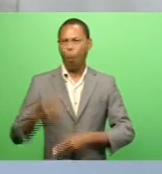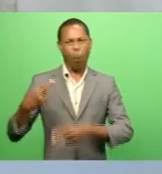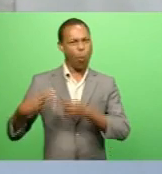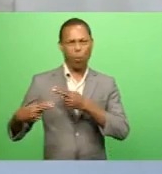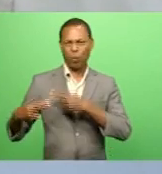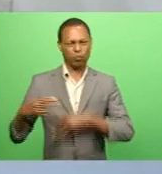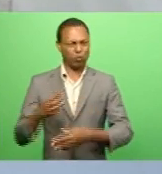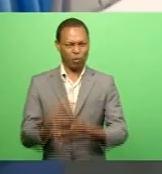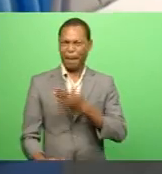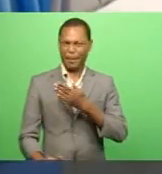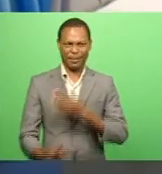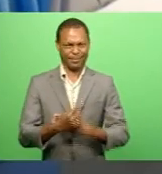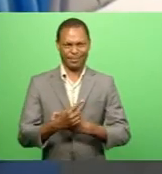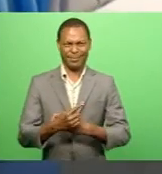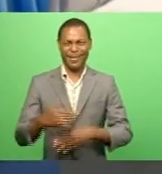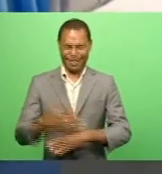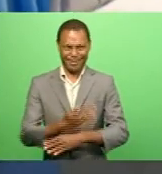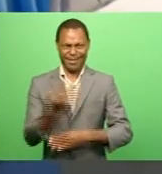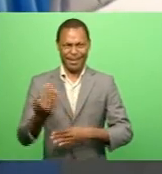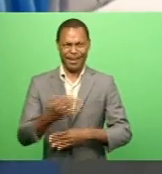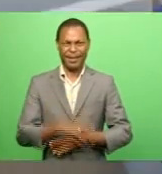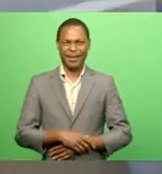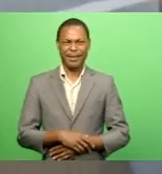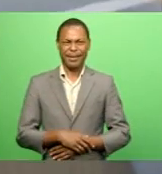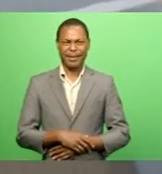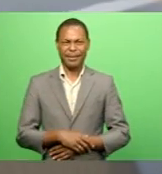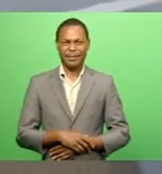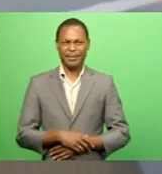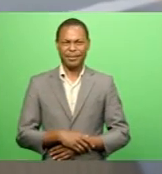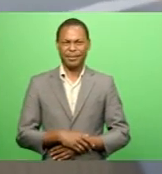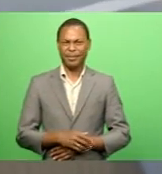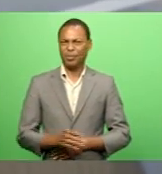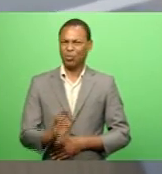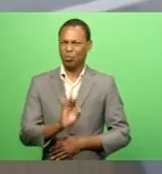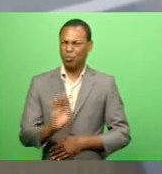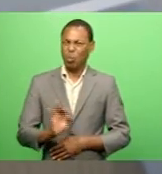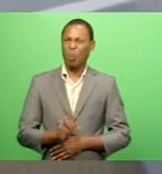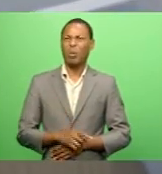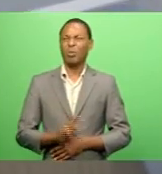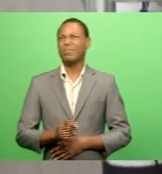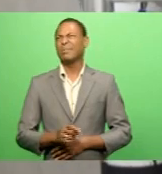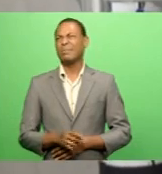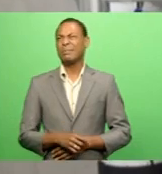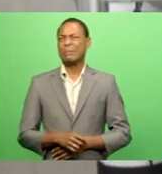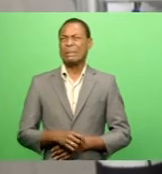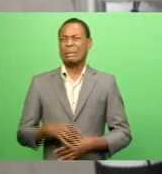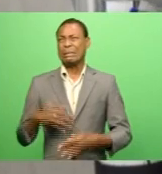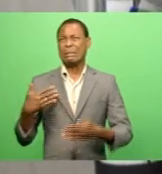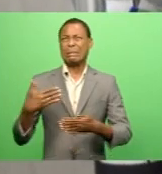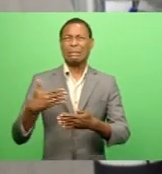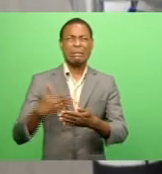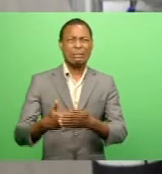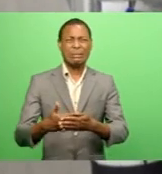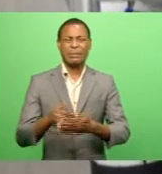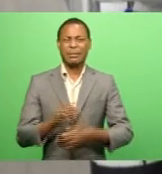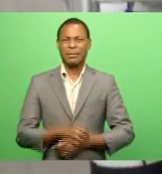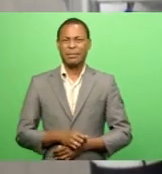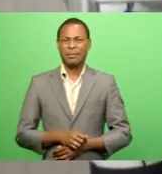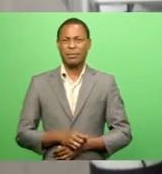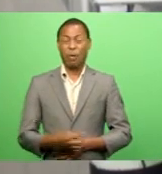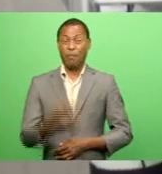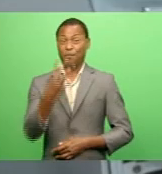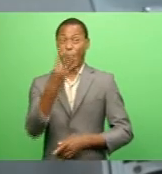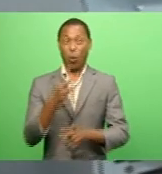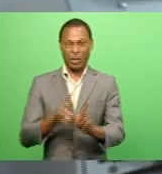after all those struggles It's not easy to build up a hospital It took us about, almost really, realistically, four